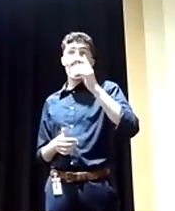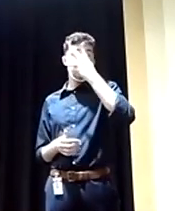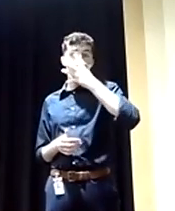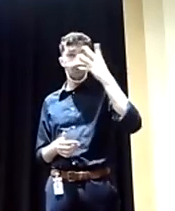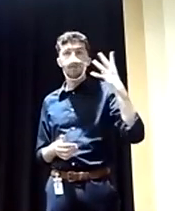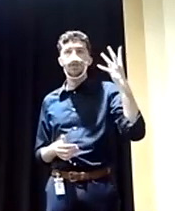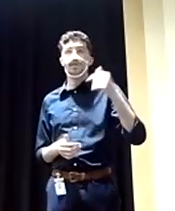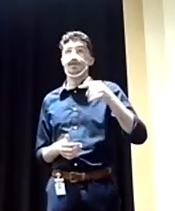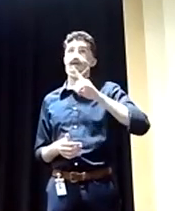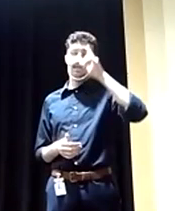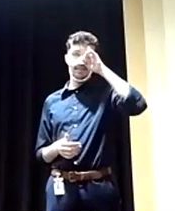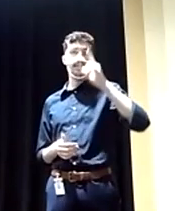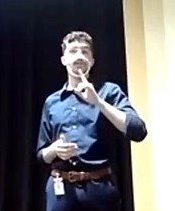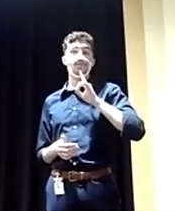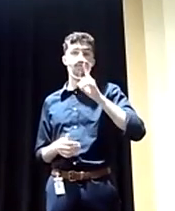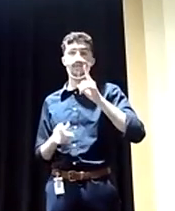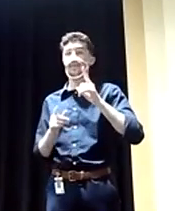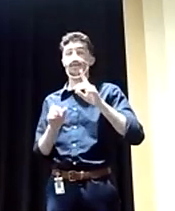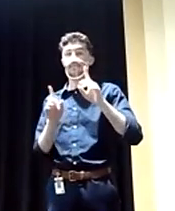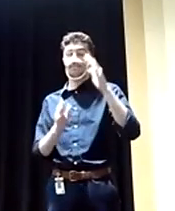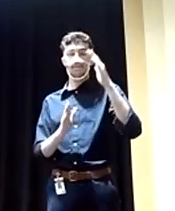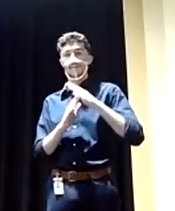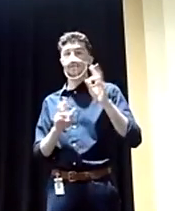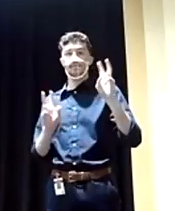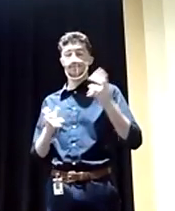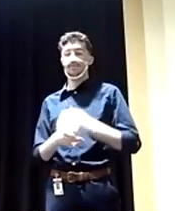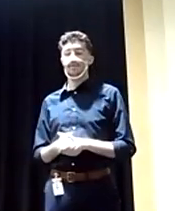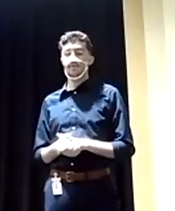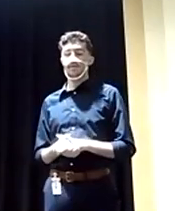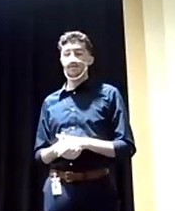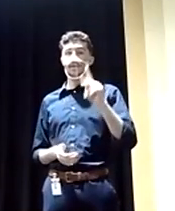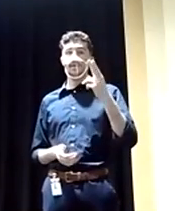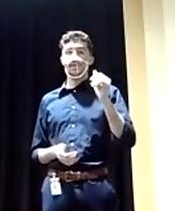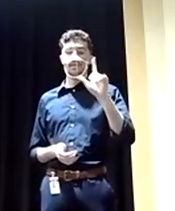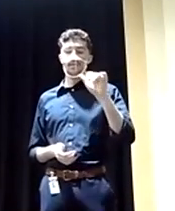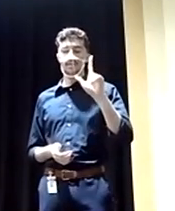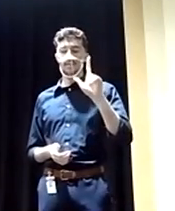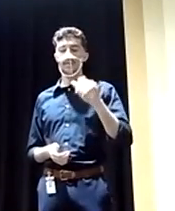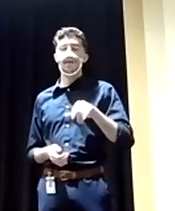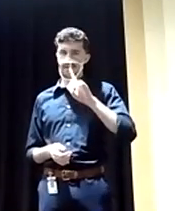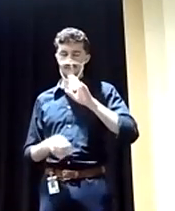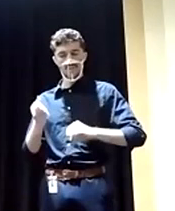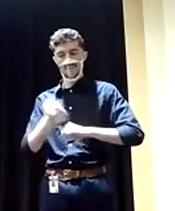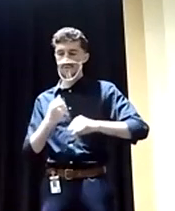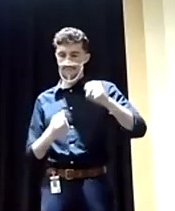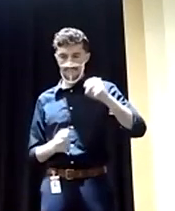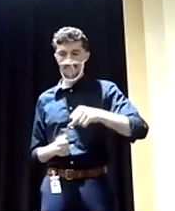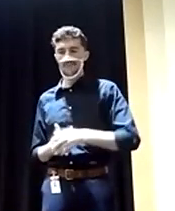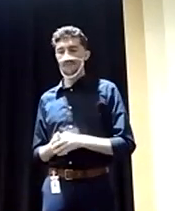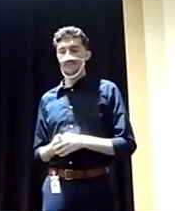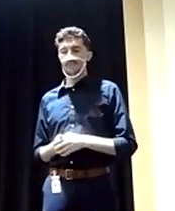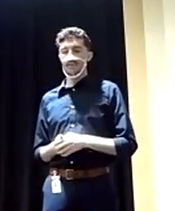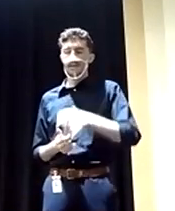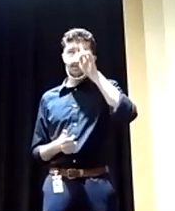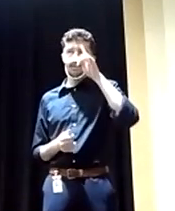I think, is critical. And I fully support that. Councillor Koulou? I definitely support it. And I think I have voiced